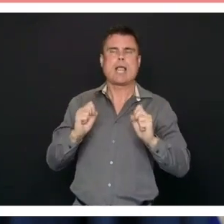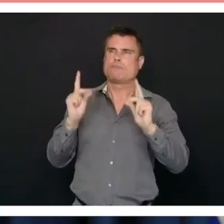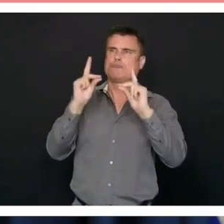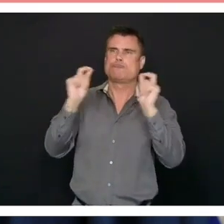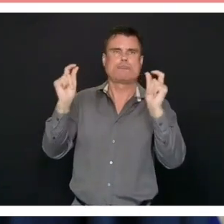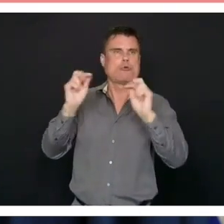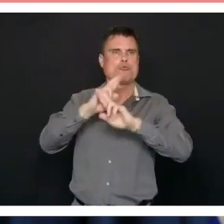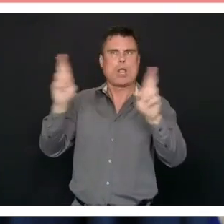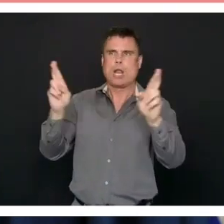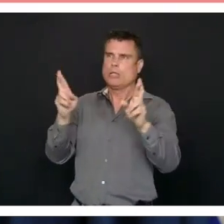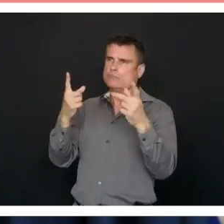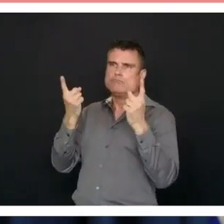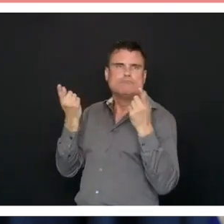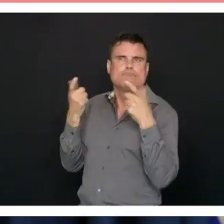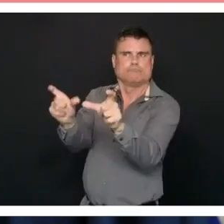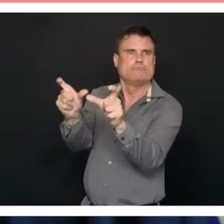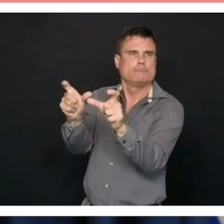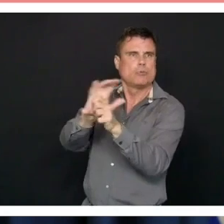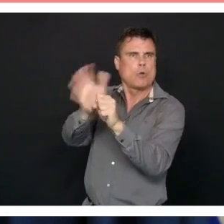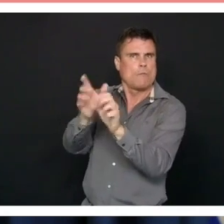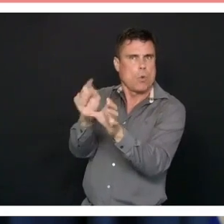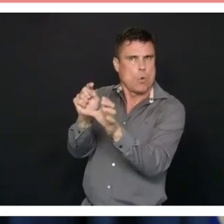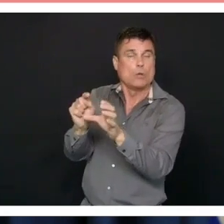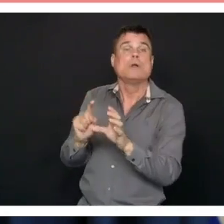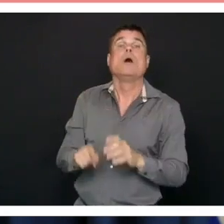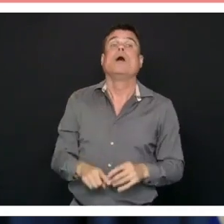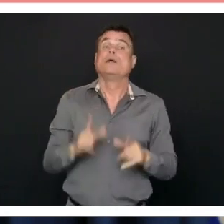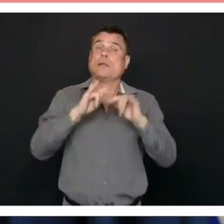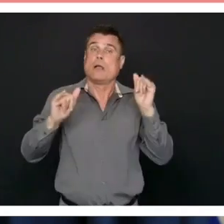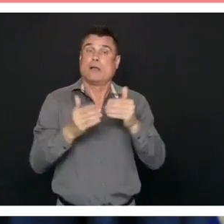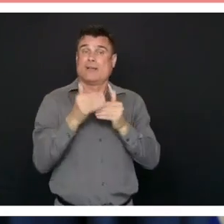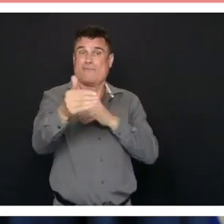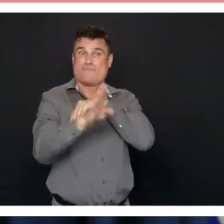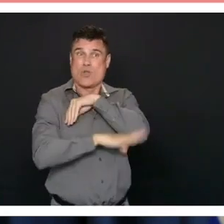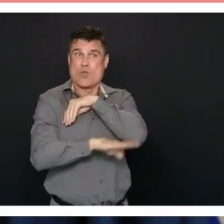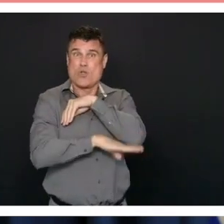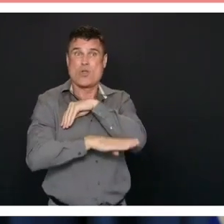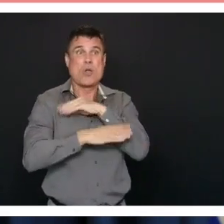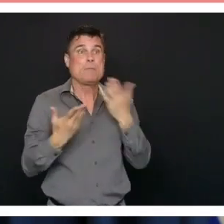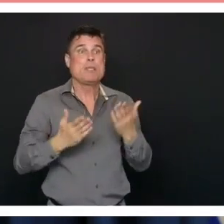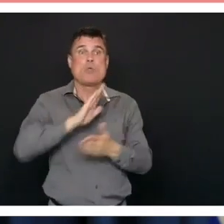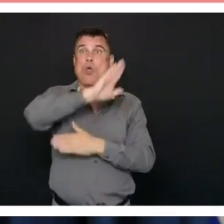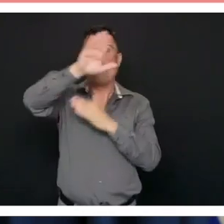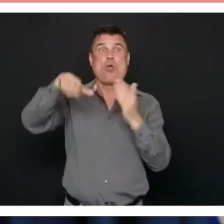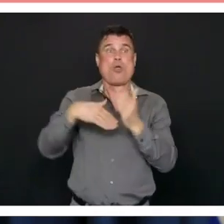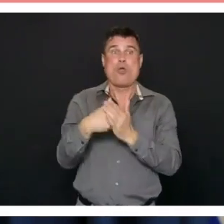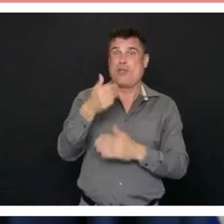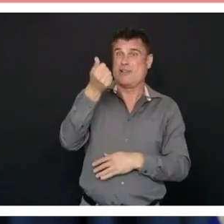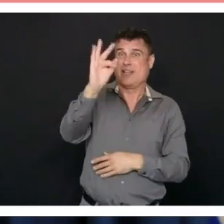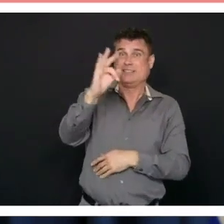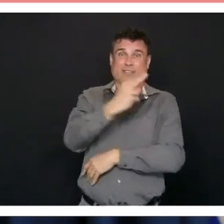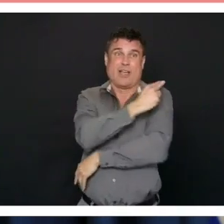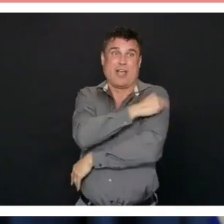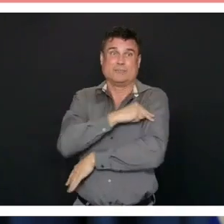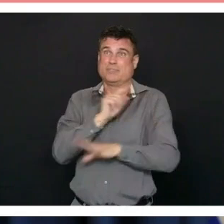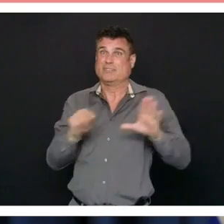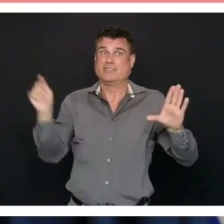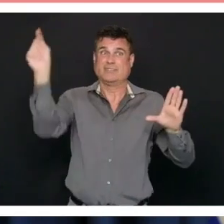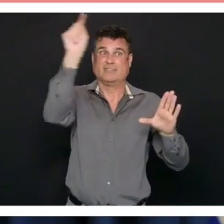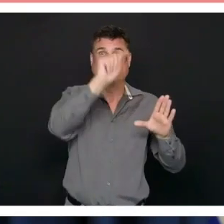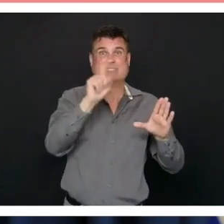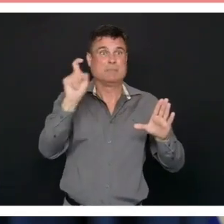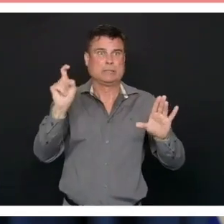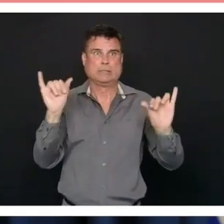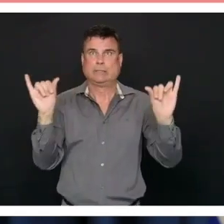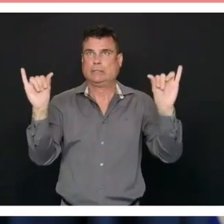be that some hospitals will, not all 19 hospitals will need to be available right away for